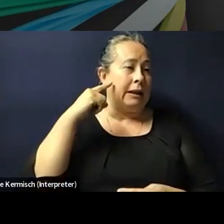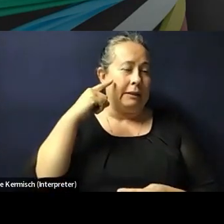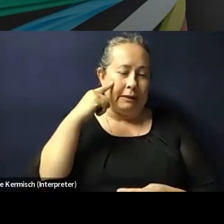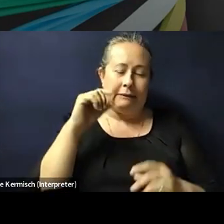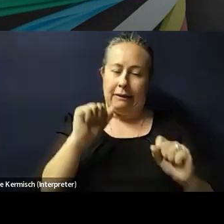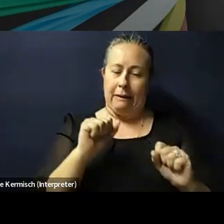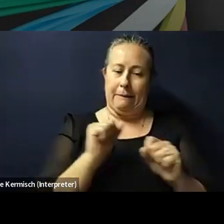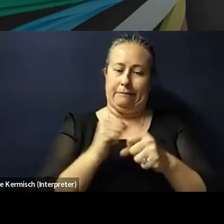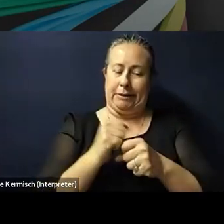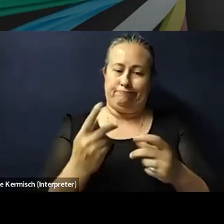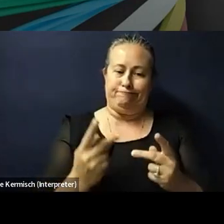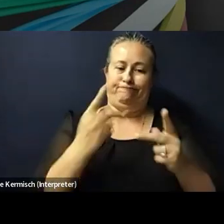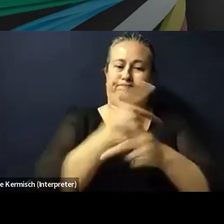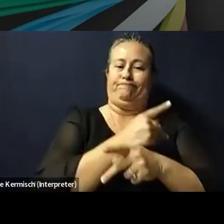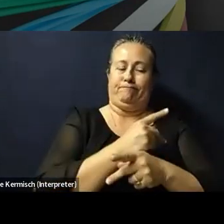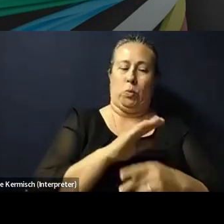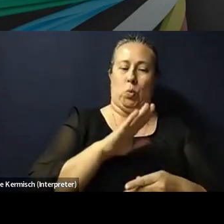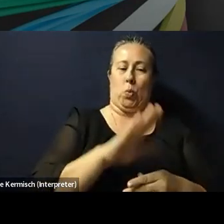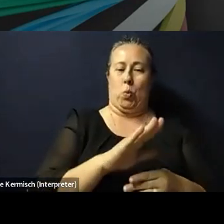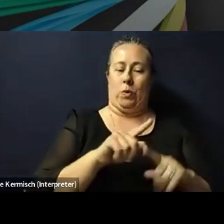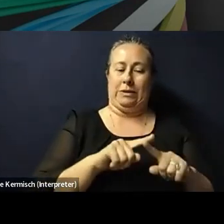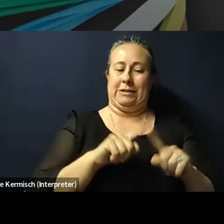compound your differences.